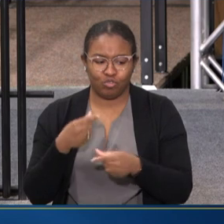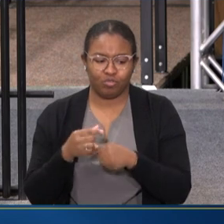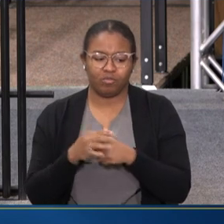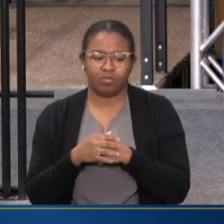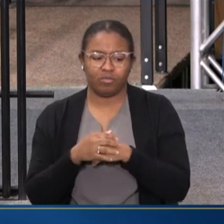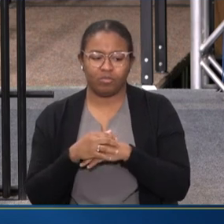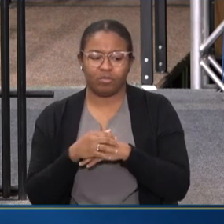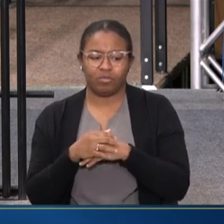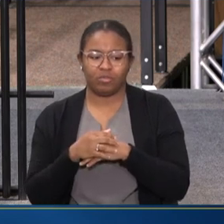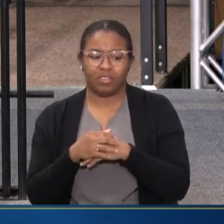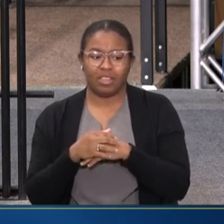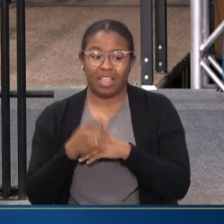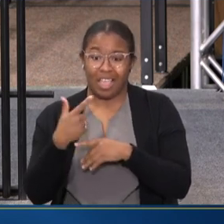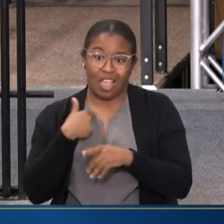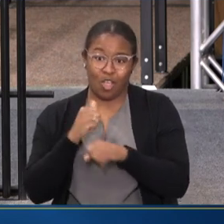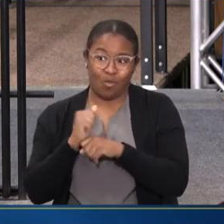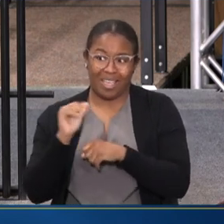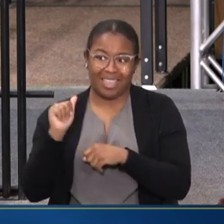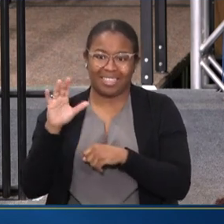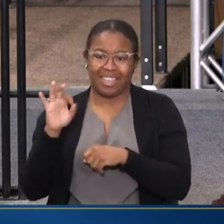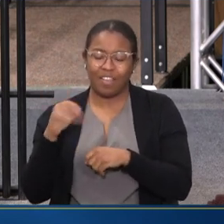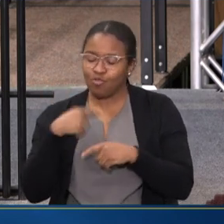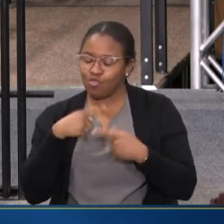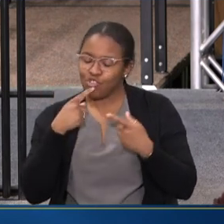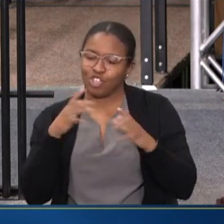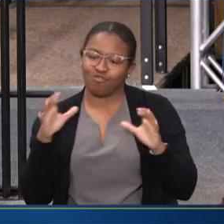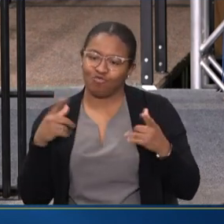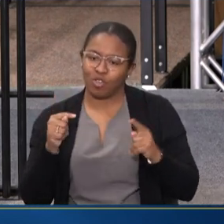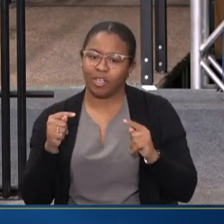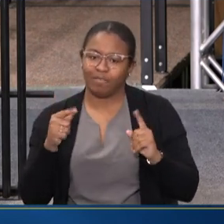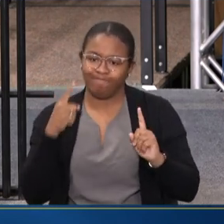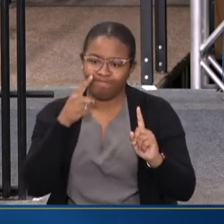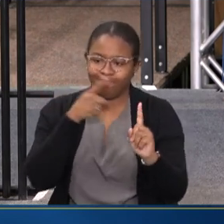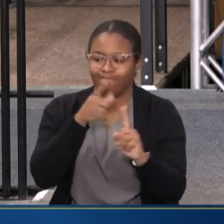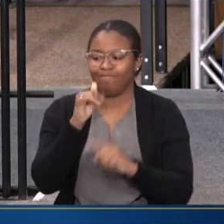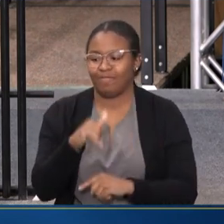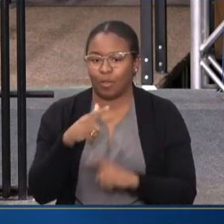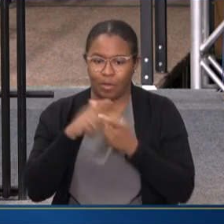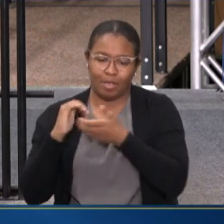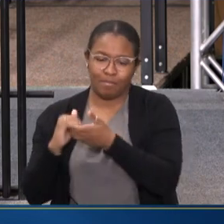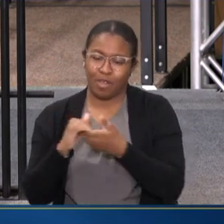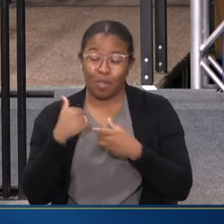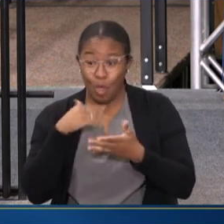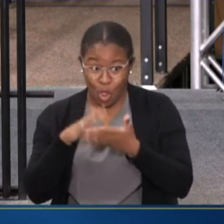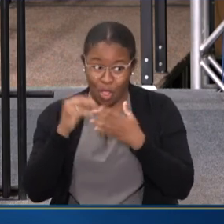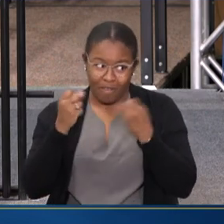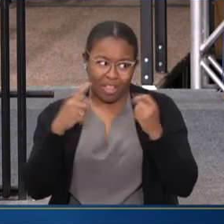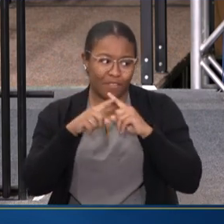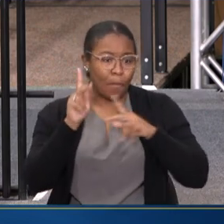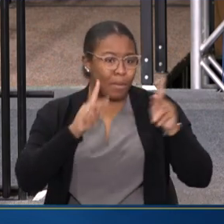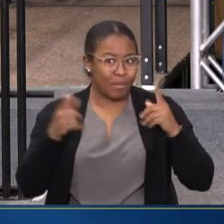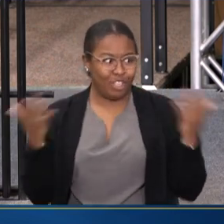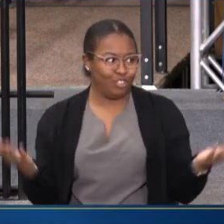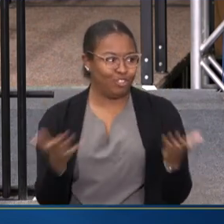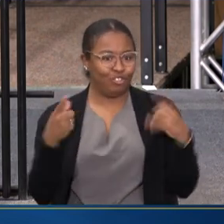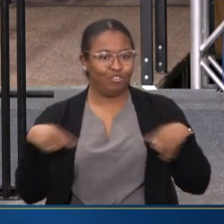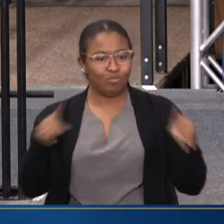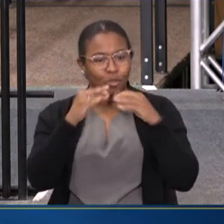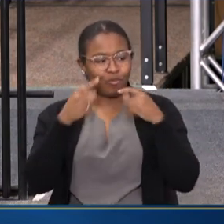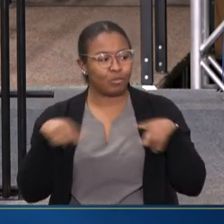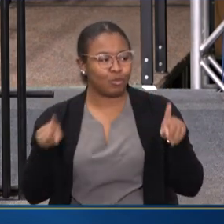AND IN OUR WORK AT ACF, WE'RE REALLY TRYING TO DO THAT WITH OUR PARTNERS. WE'RE LEARNING FROM A LOT OF PEOPLE THAT ARE IN THIS ROOM.